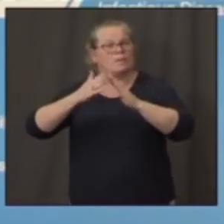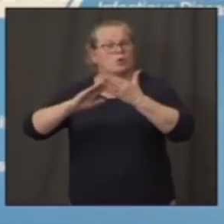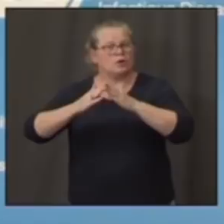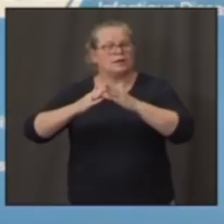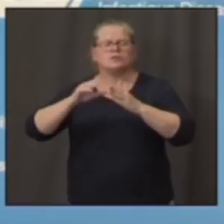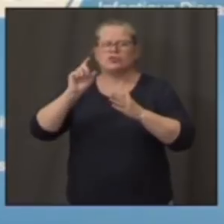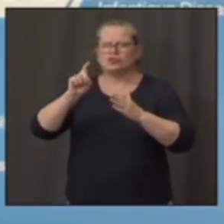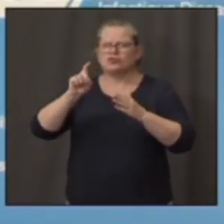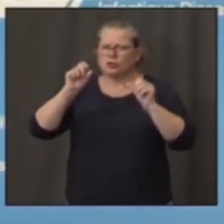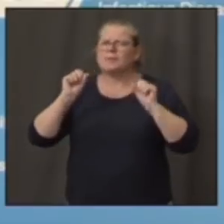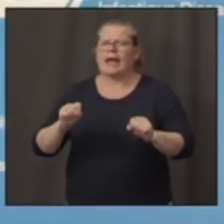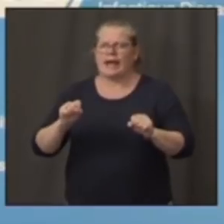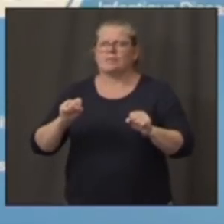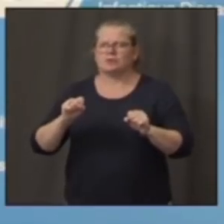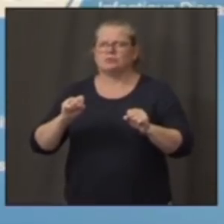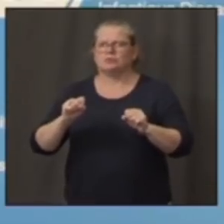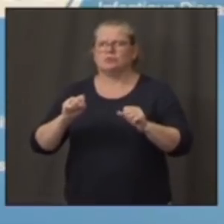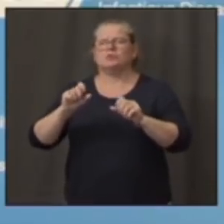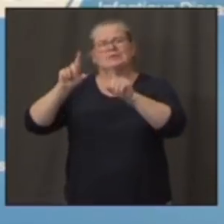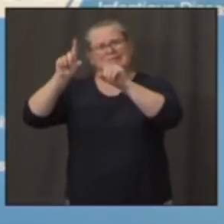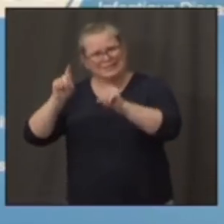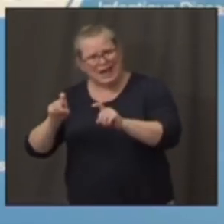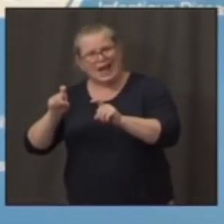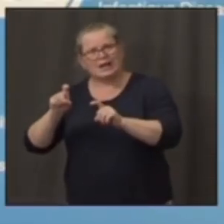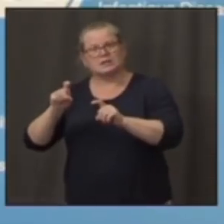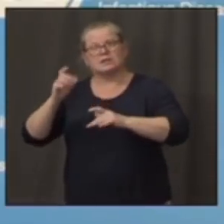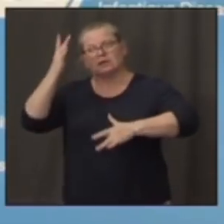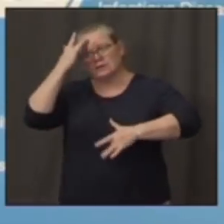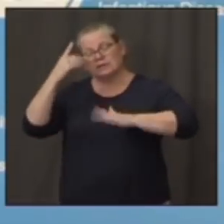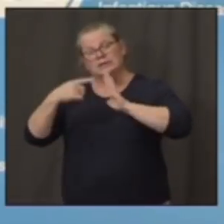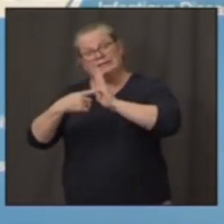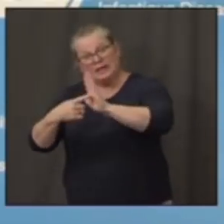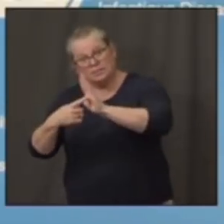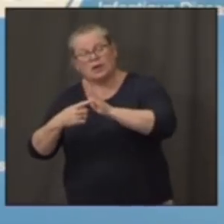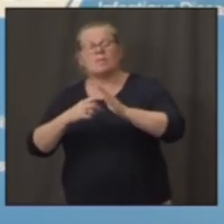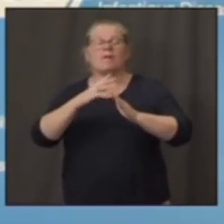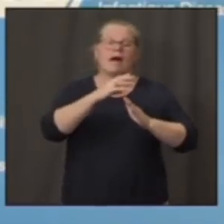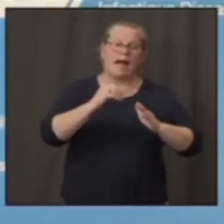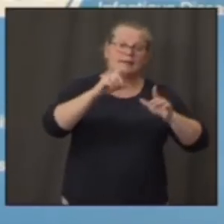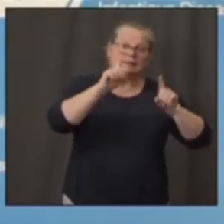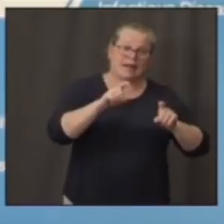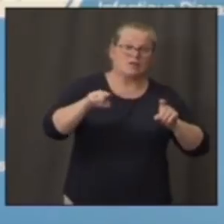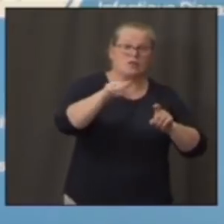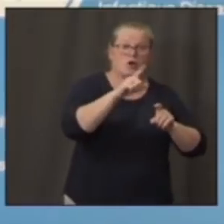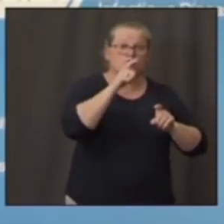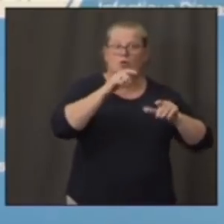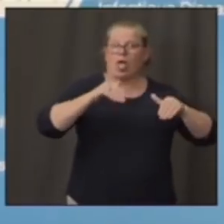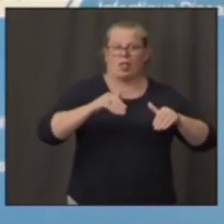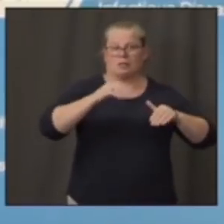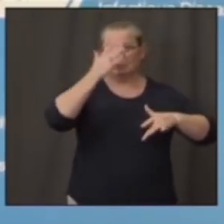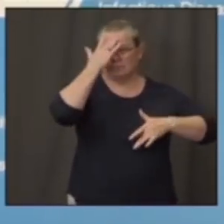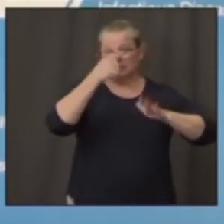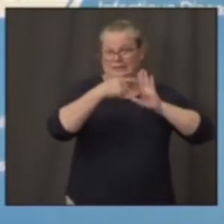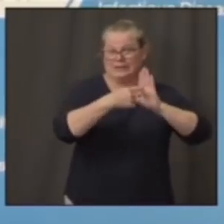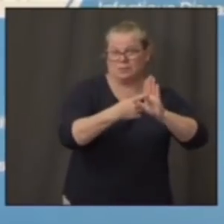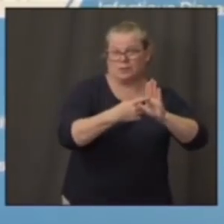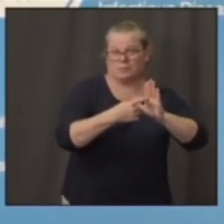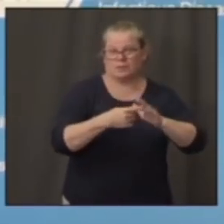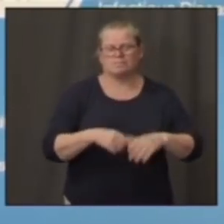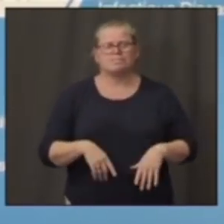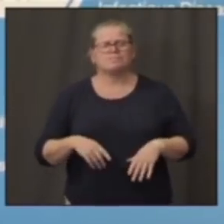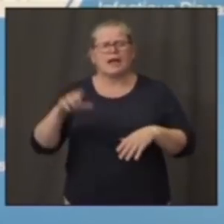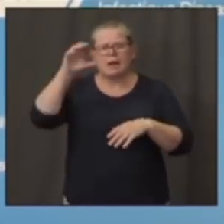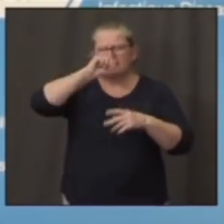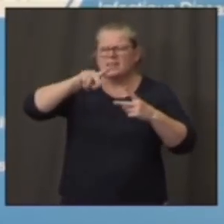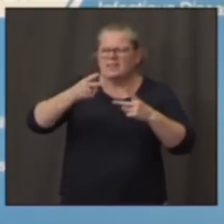going beyond just those individuals who are symptomatic. Now with, I, I'm sorry, but I missed the second question.